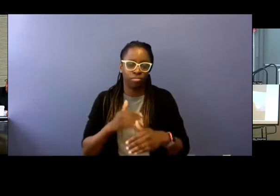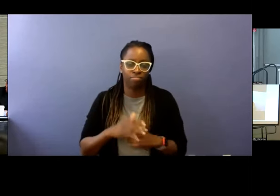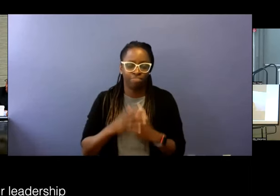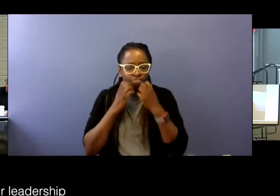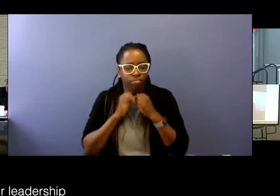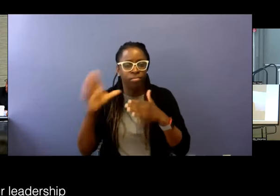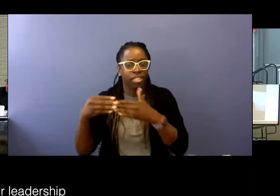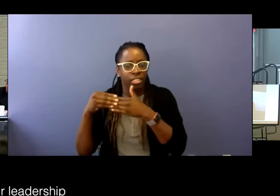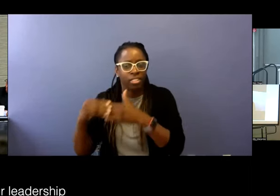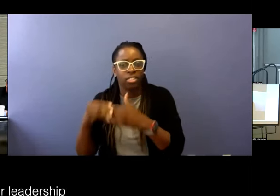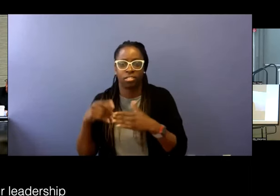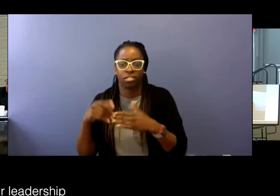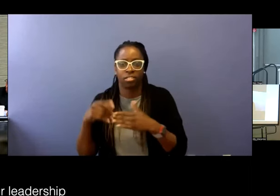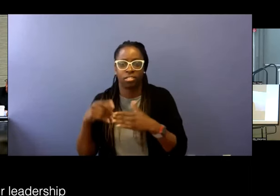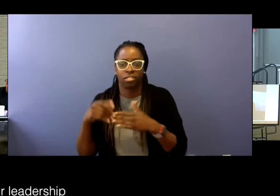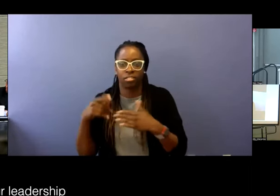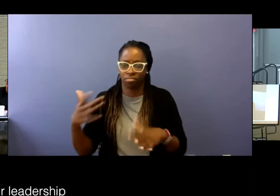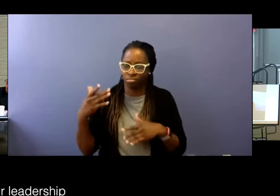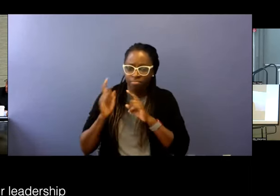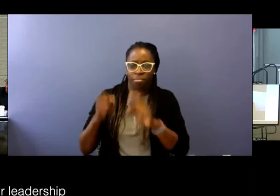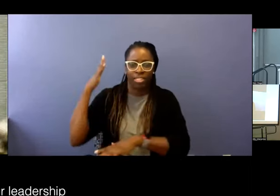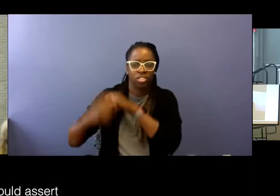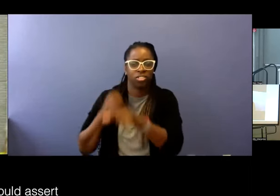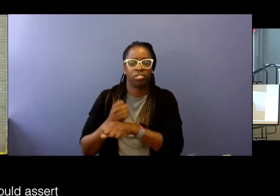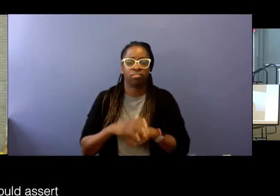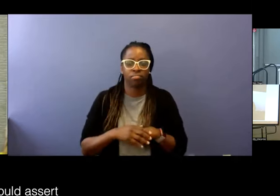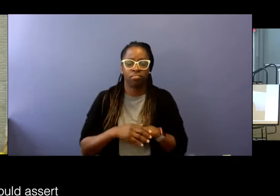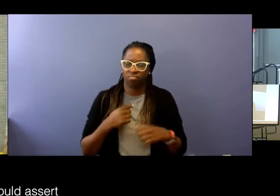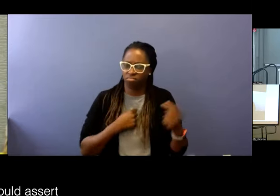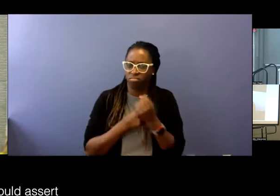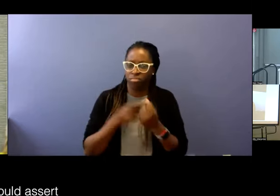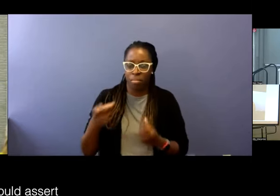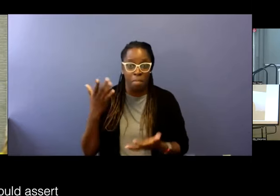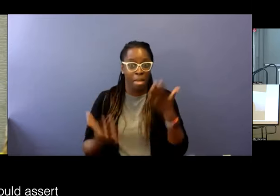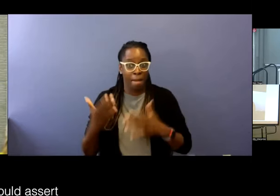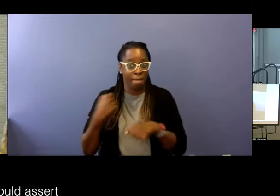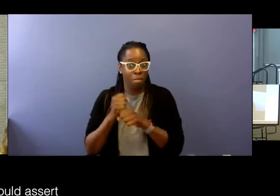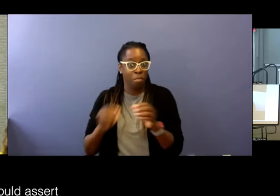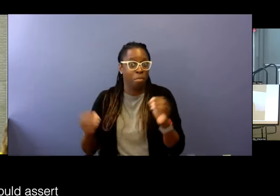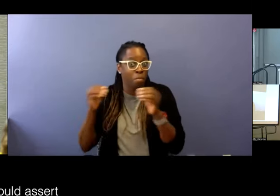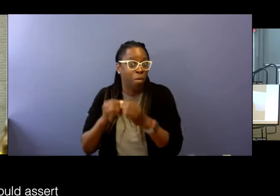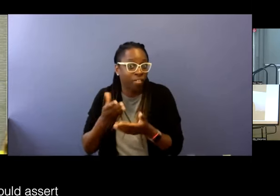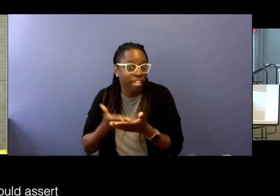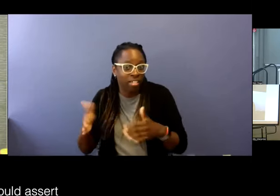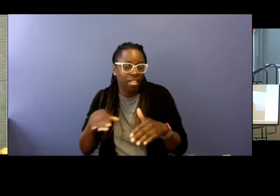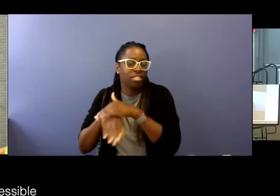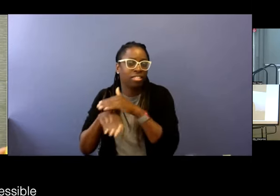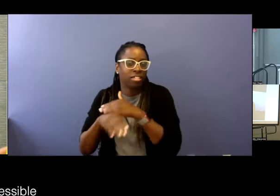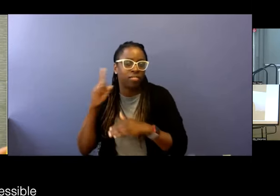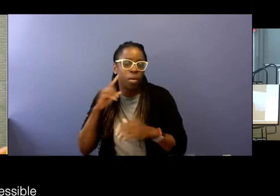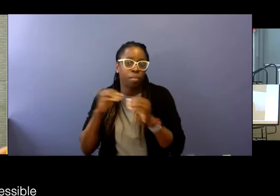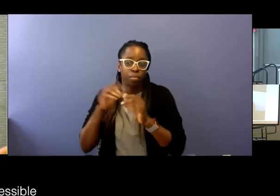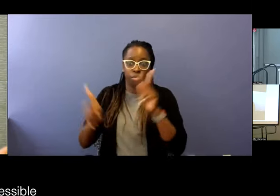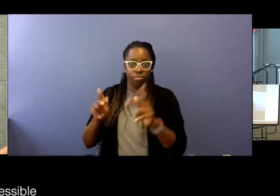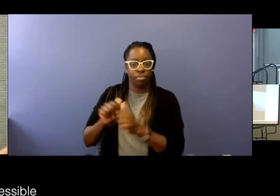many people in this room value your leadership that you've given over the years. And I would assert that you have probably made more